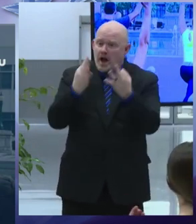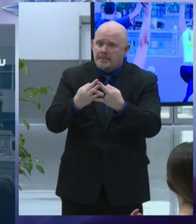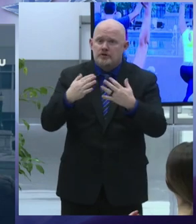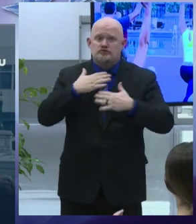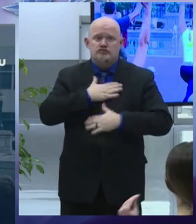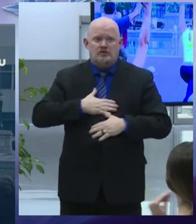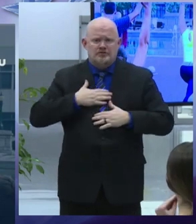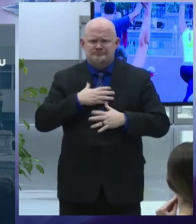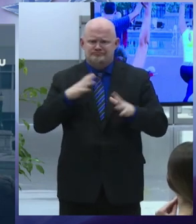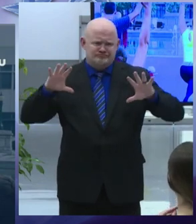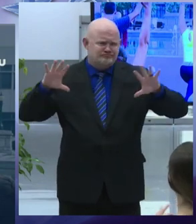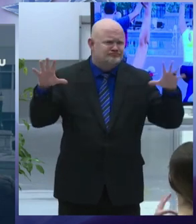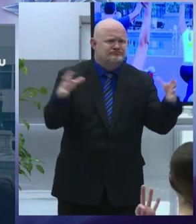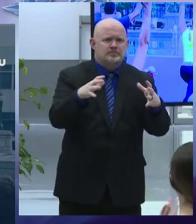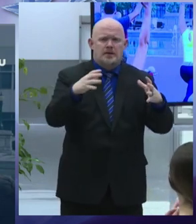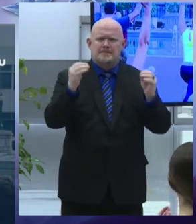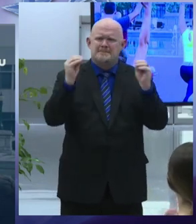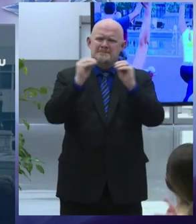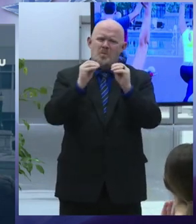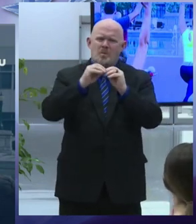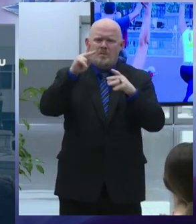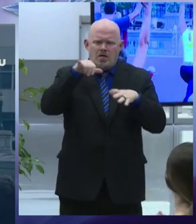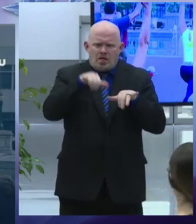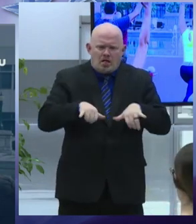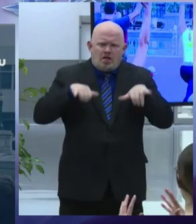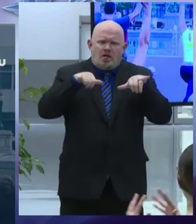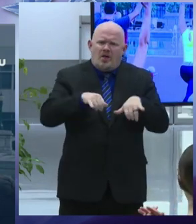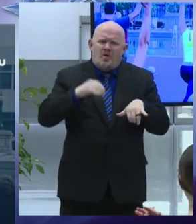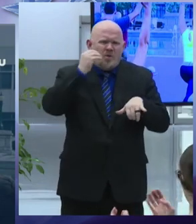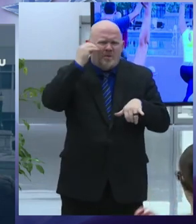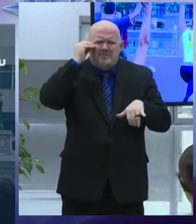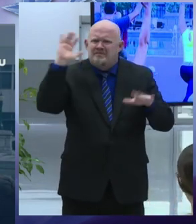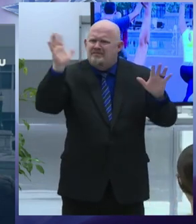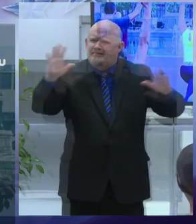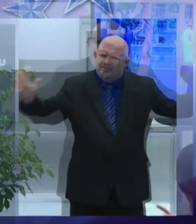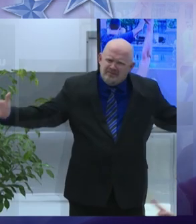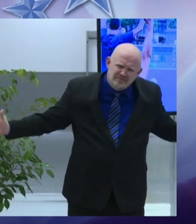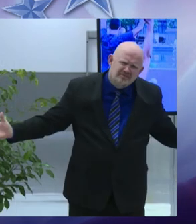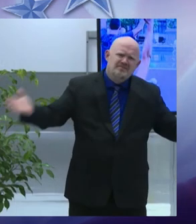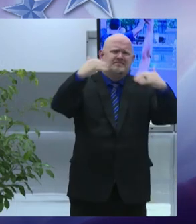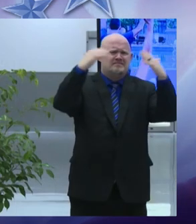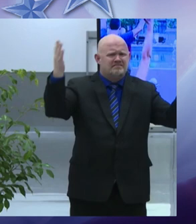programs like pop-up equipment rentals community events and races in all seasons